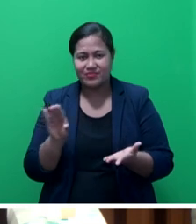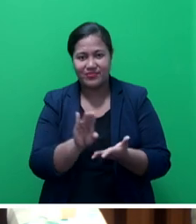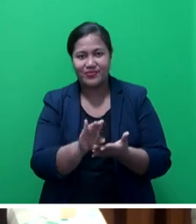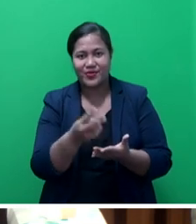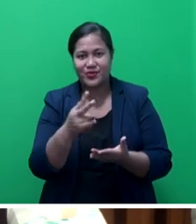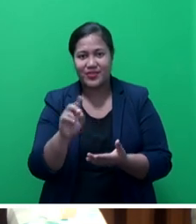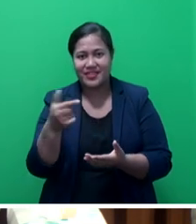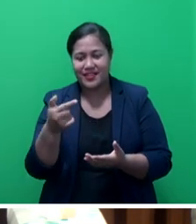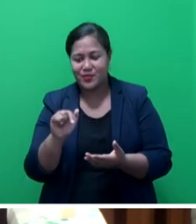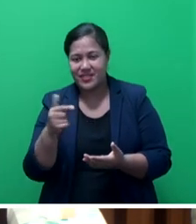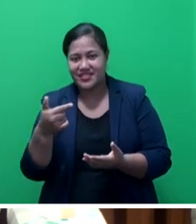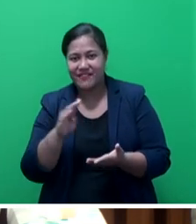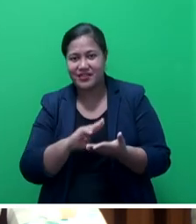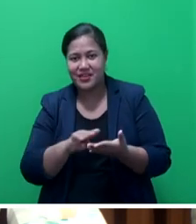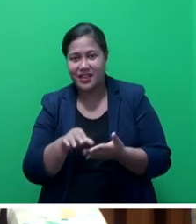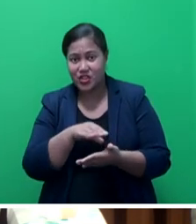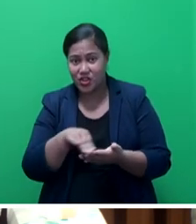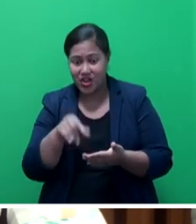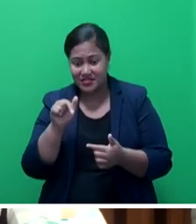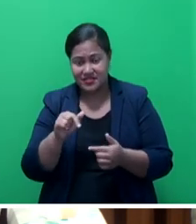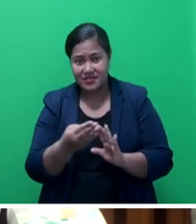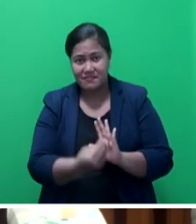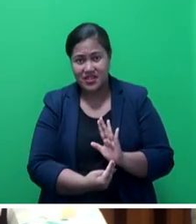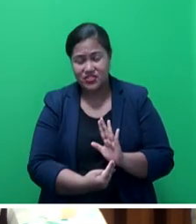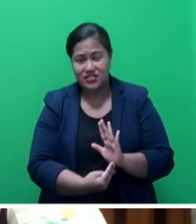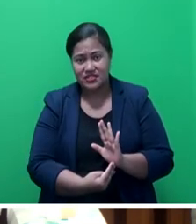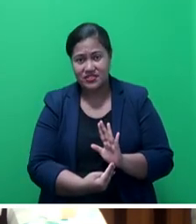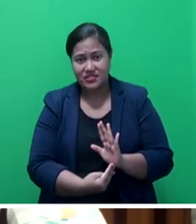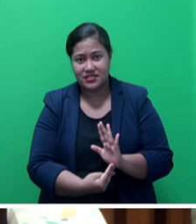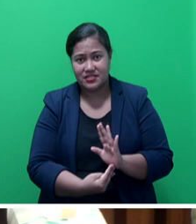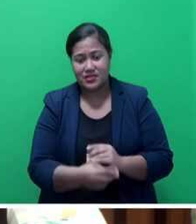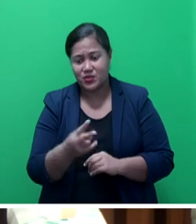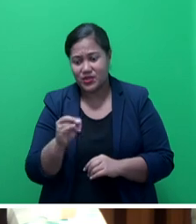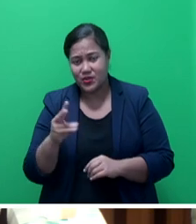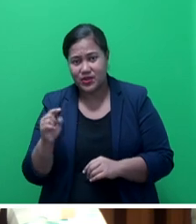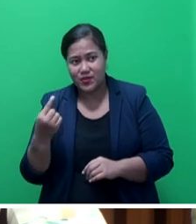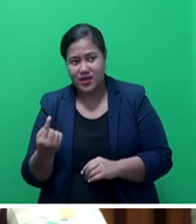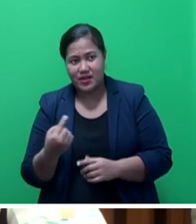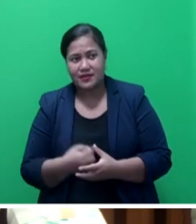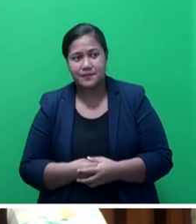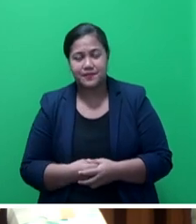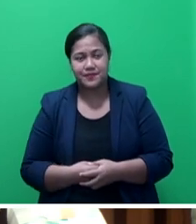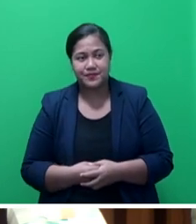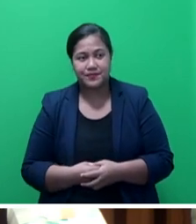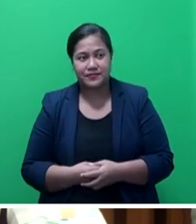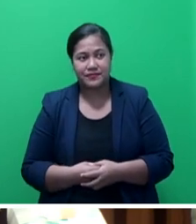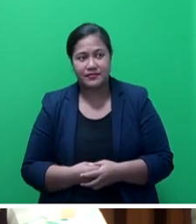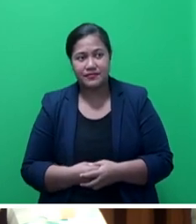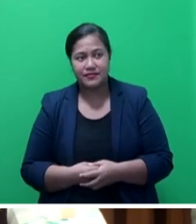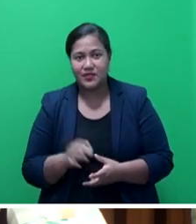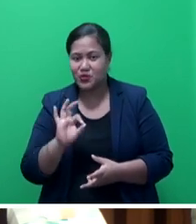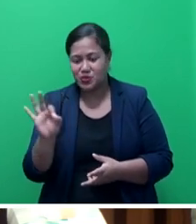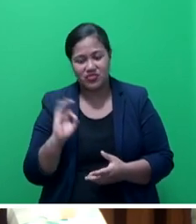.7 million in this year's budget 20 and 2021 has not been given to